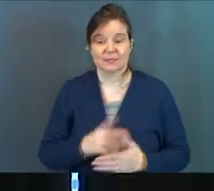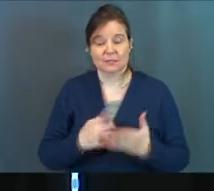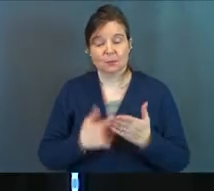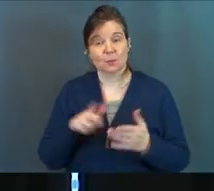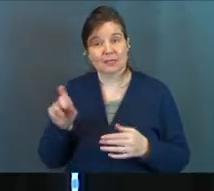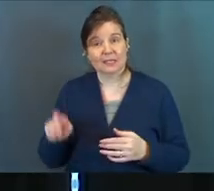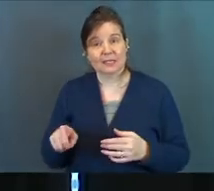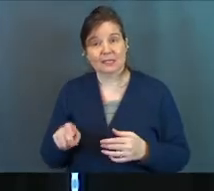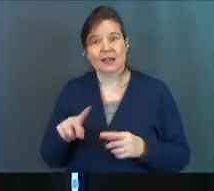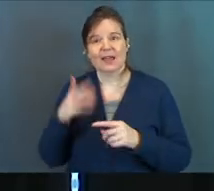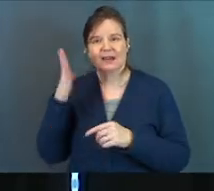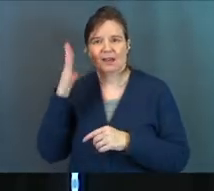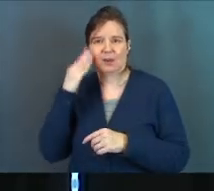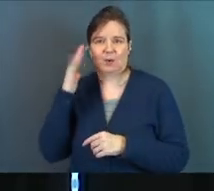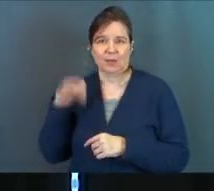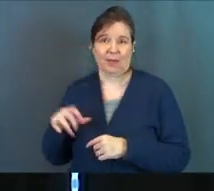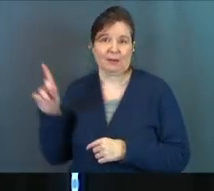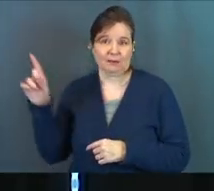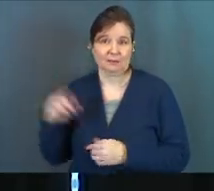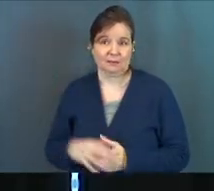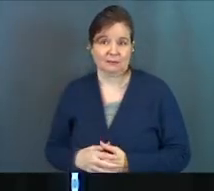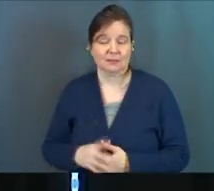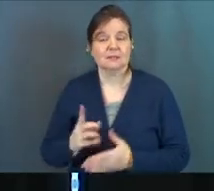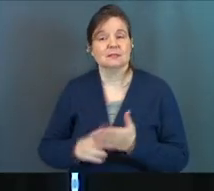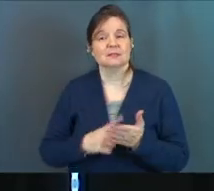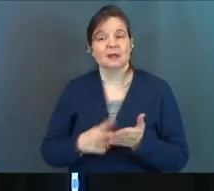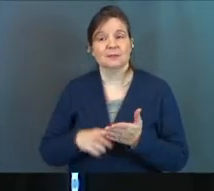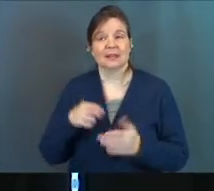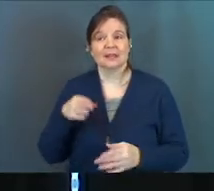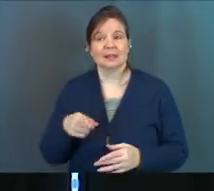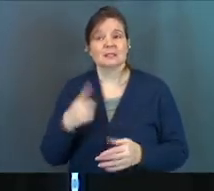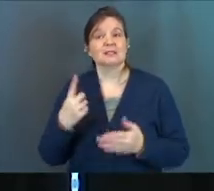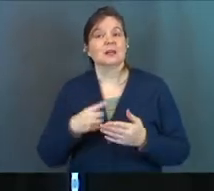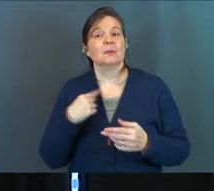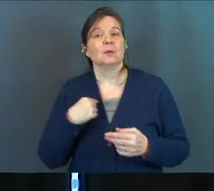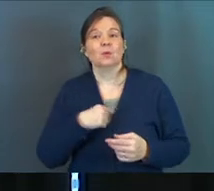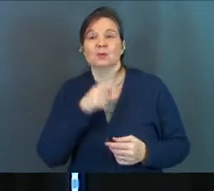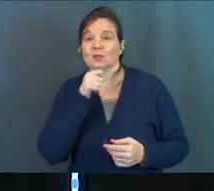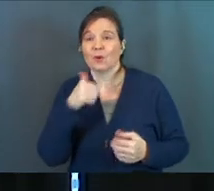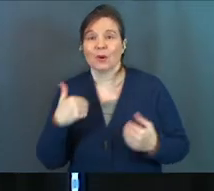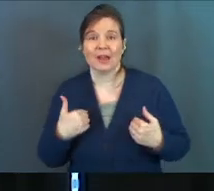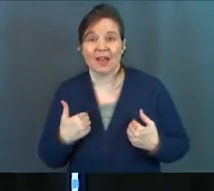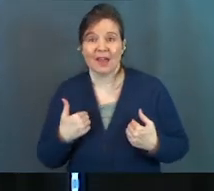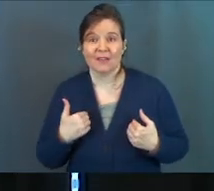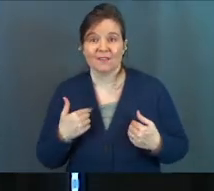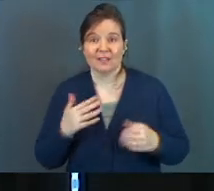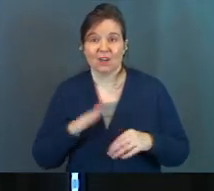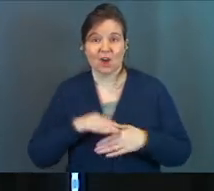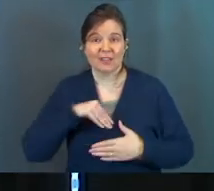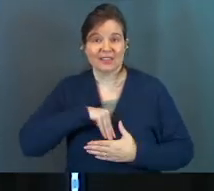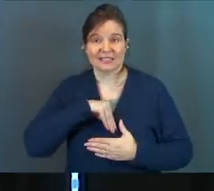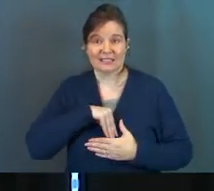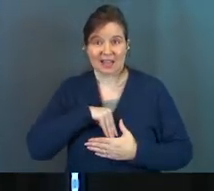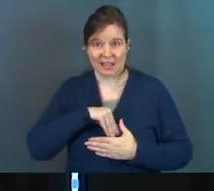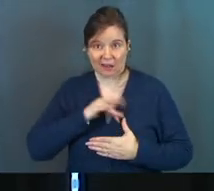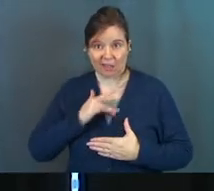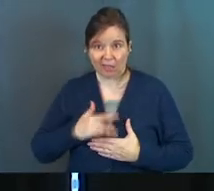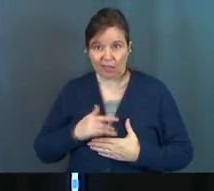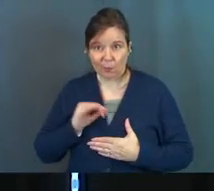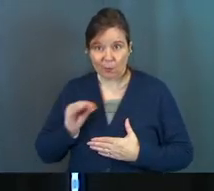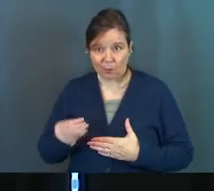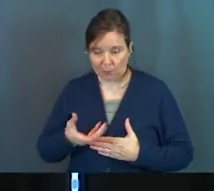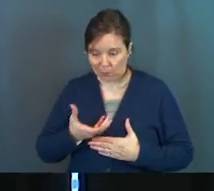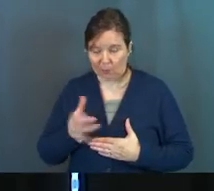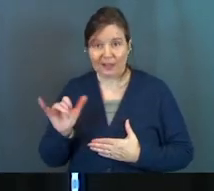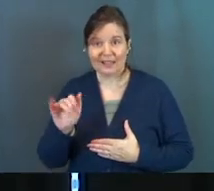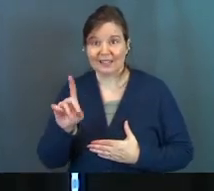Sometimes that's what we need and God knows it. Sometimes it's this. Sometimes we don't have it on the inside like David did